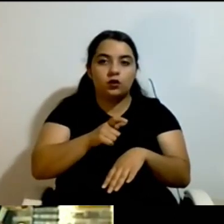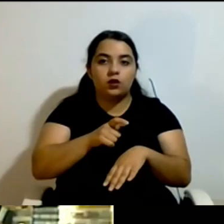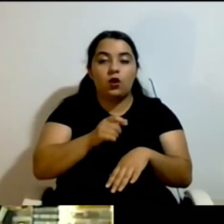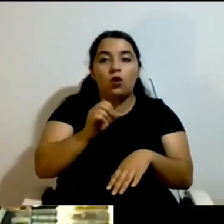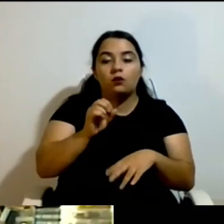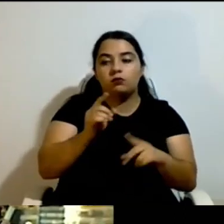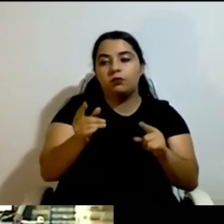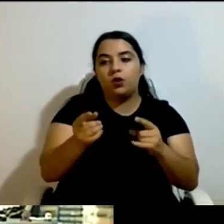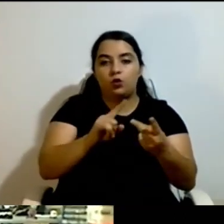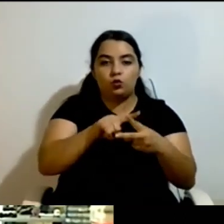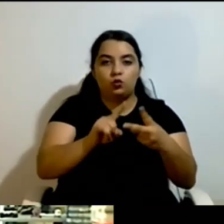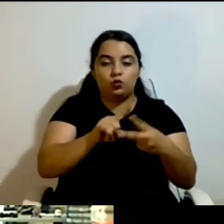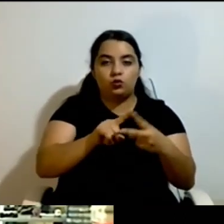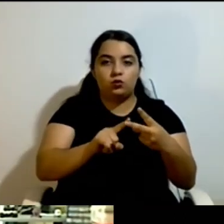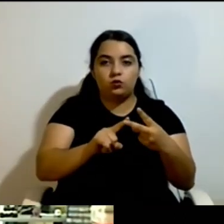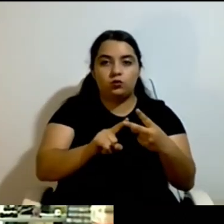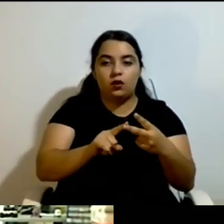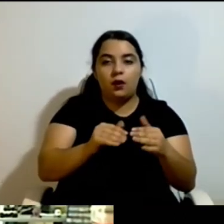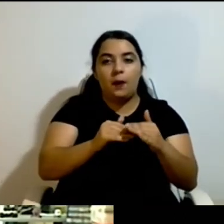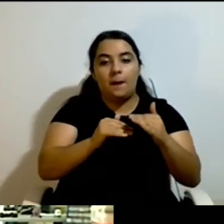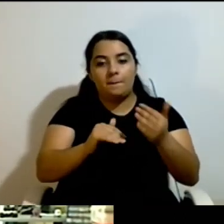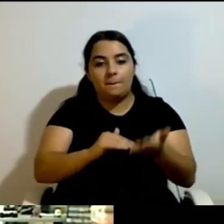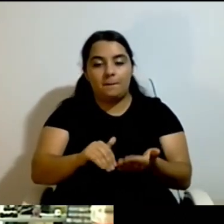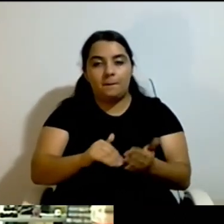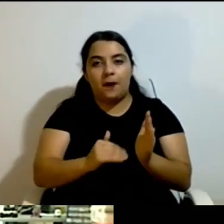need for night work,